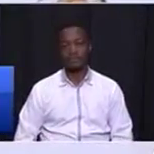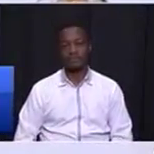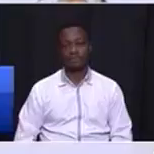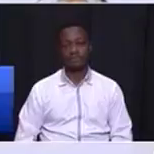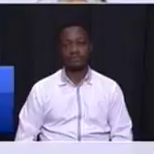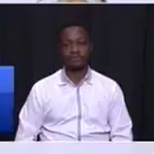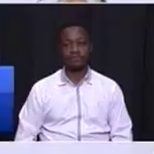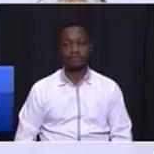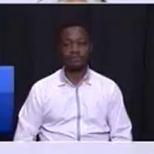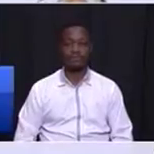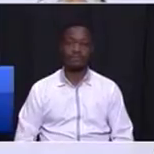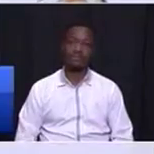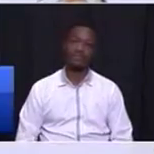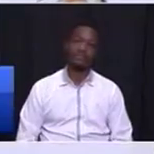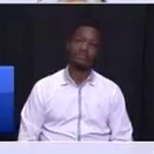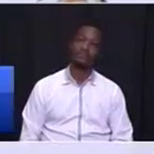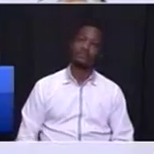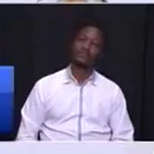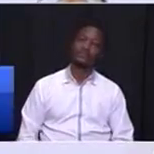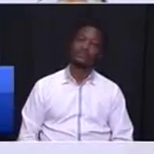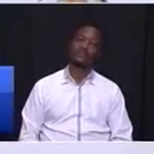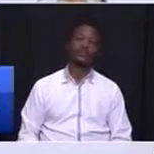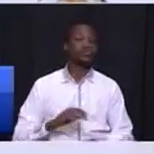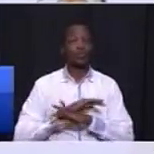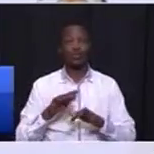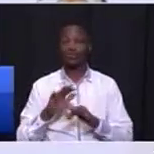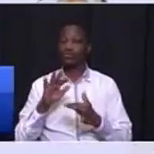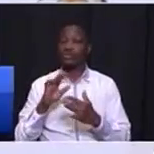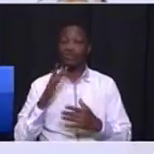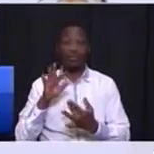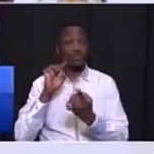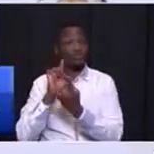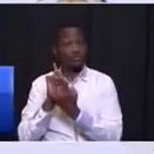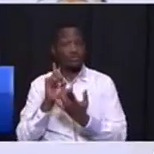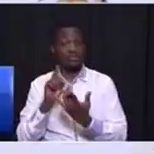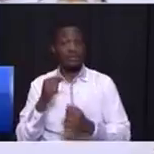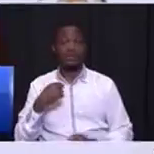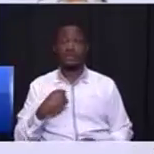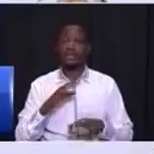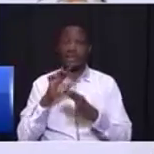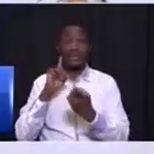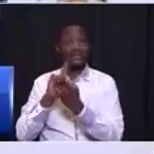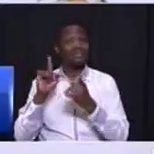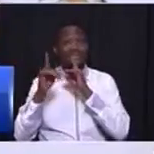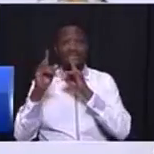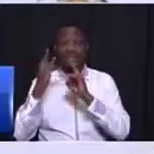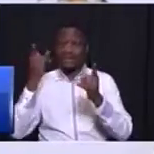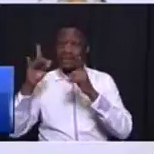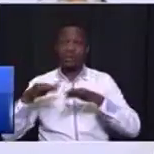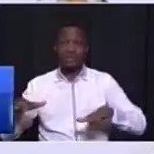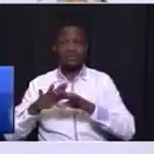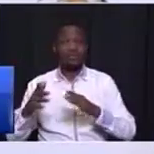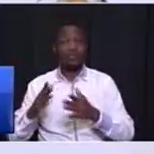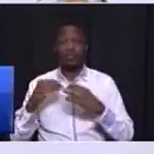don't look for MECs in their offices if you want to meet me let's meet in a township where I'm busy